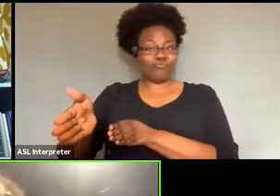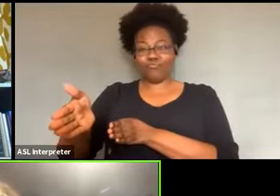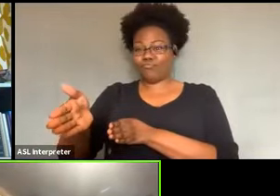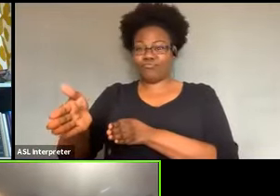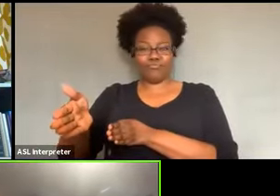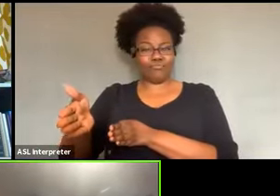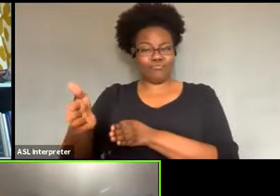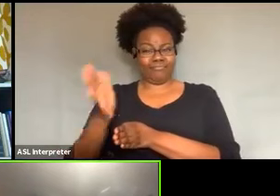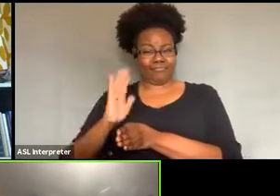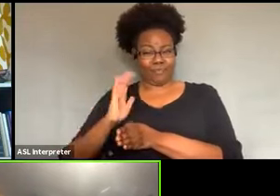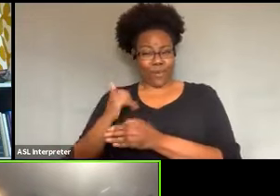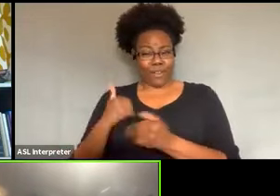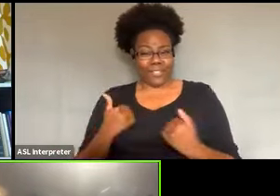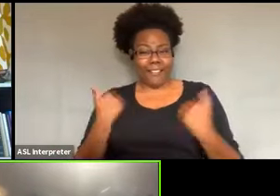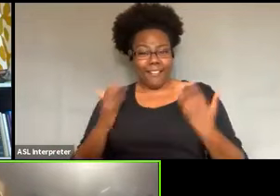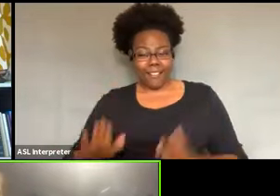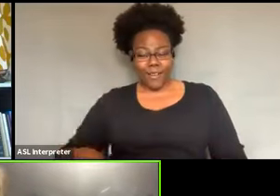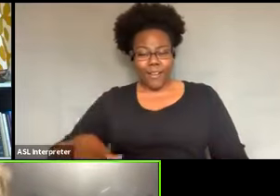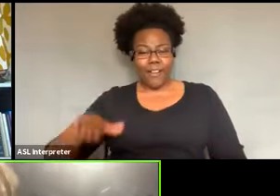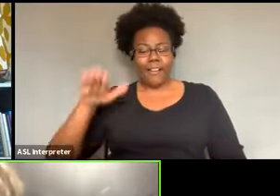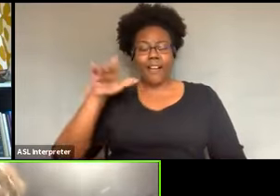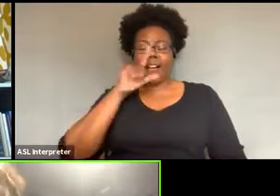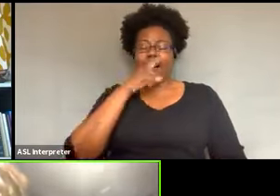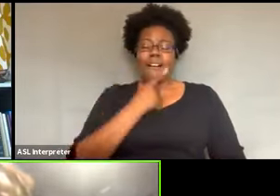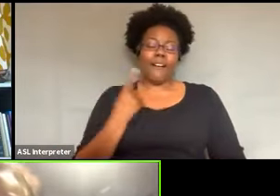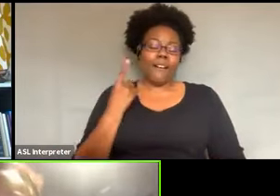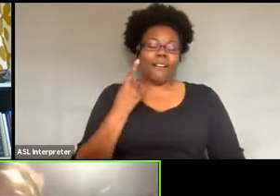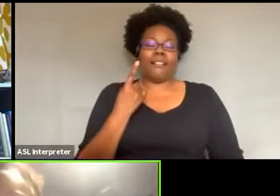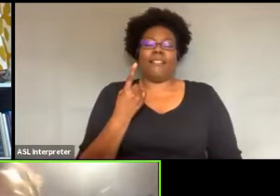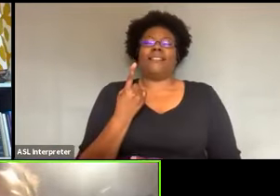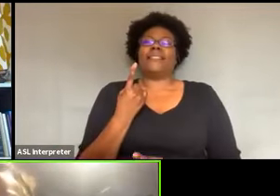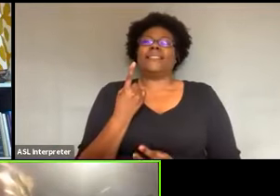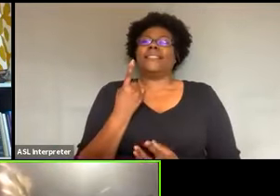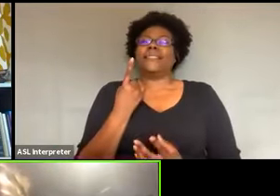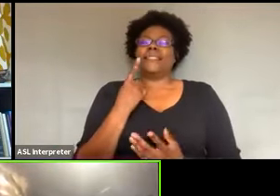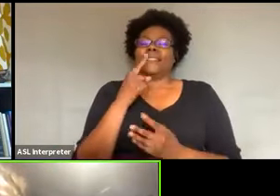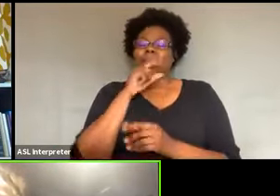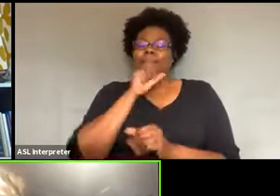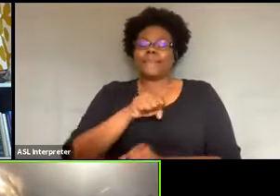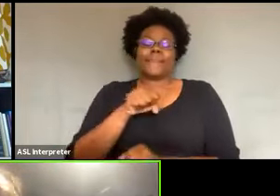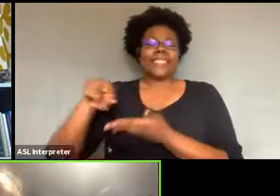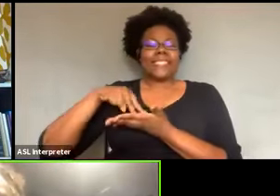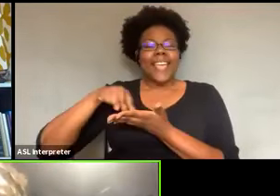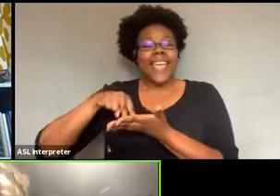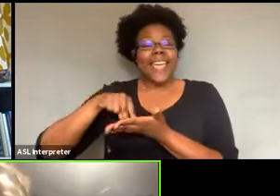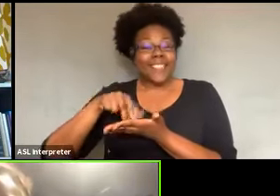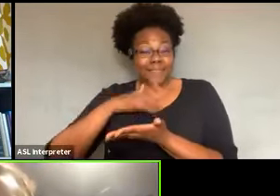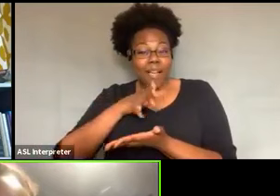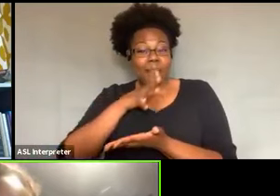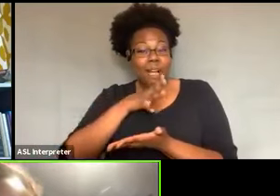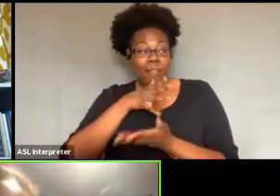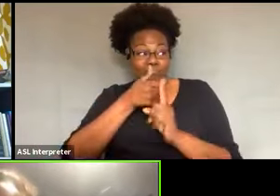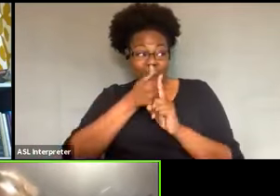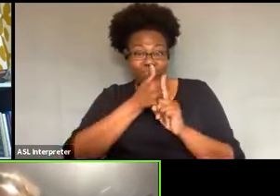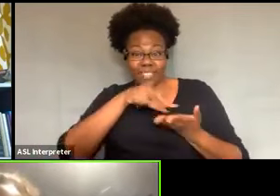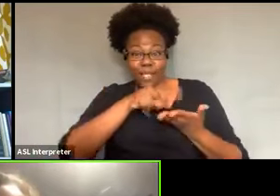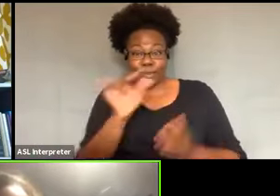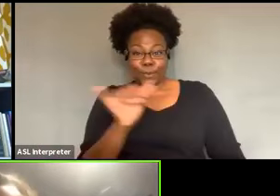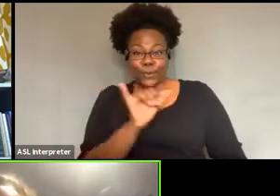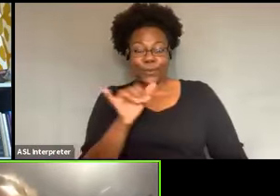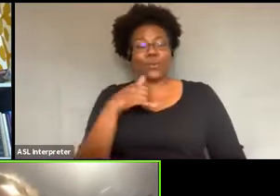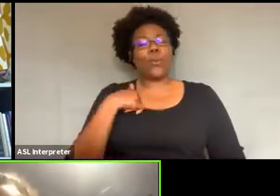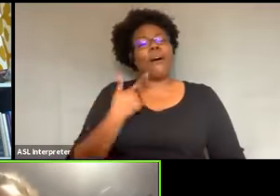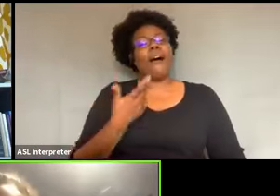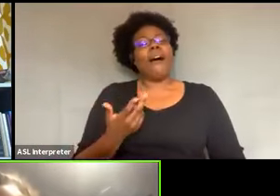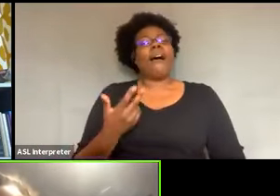a young person, I always loved to dance. My mother was a dancer. And so I grew up dancing. My sisters and, you know,